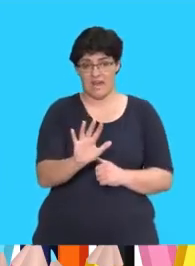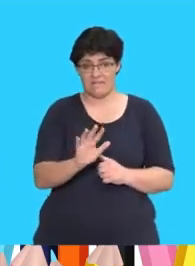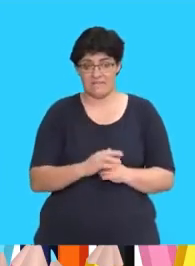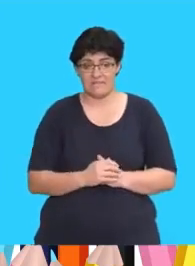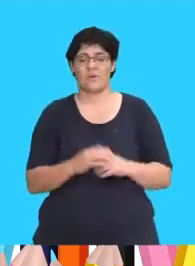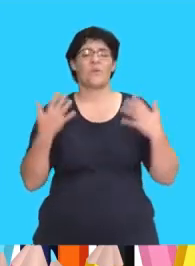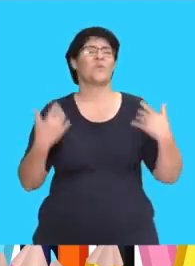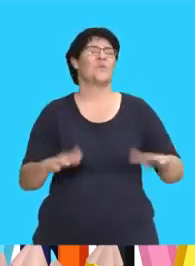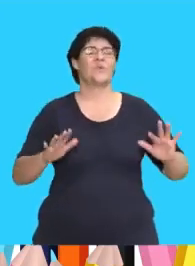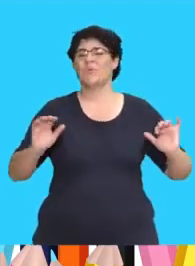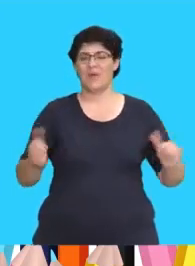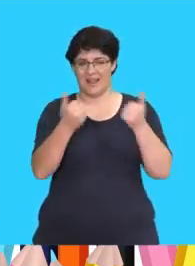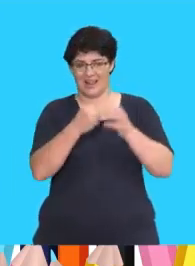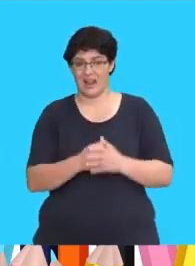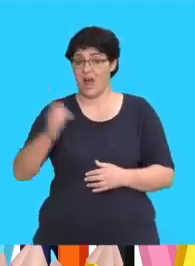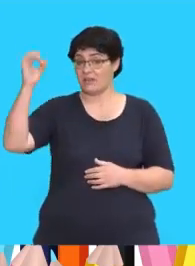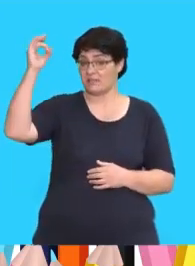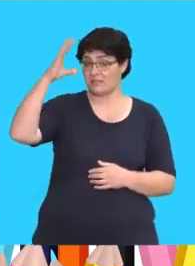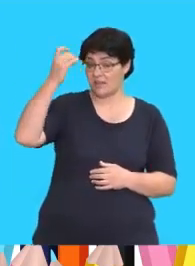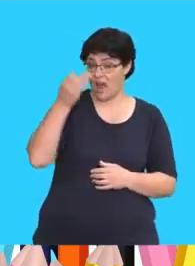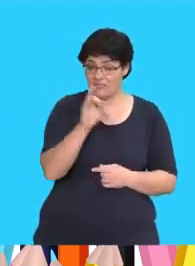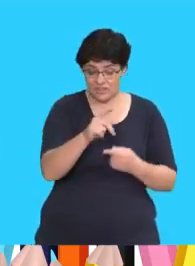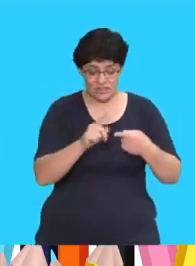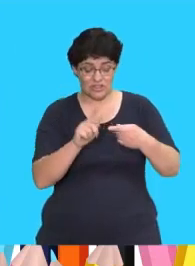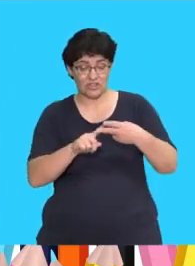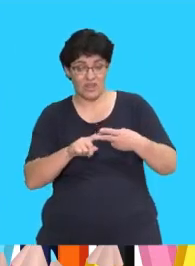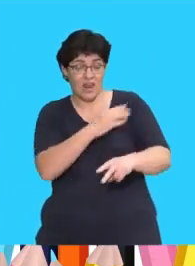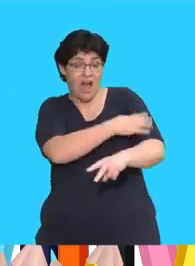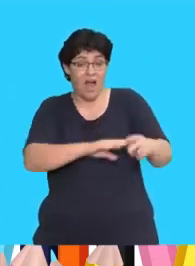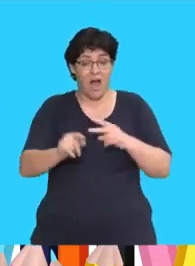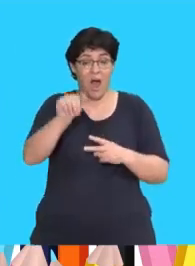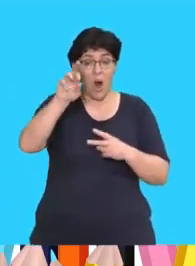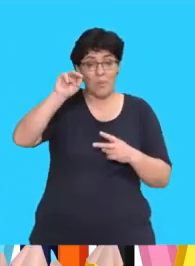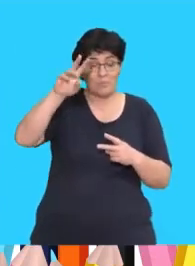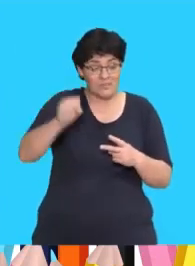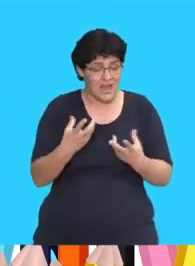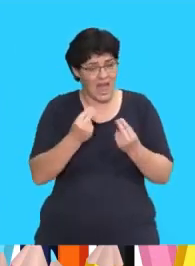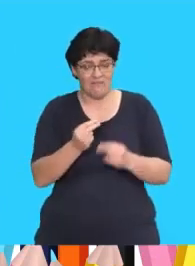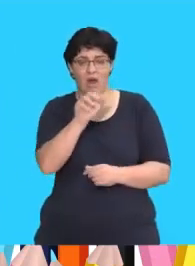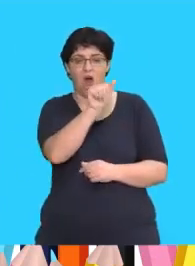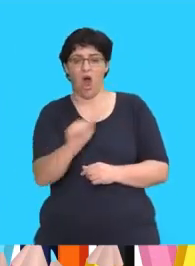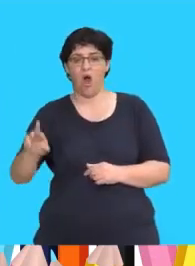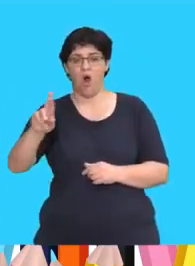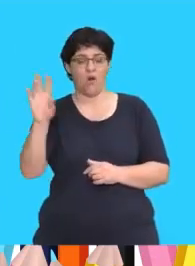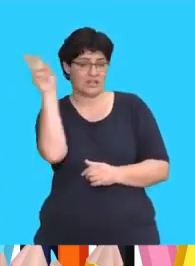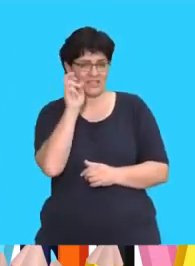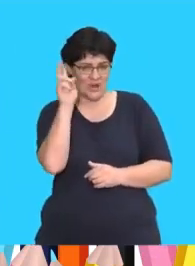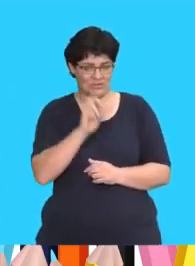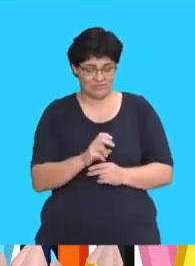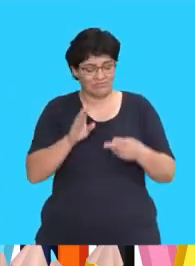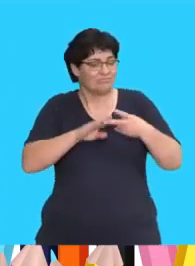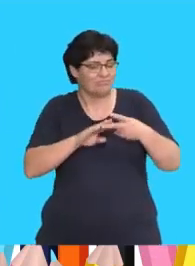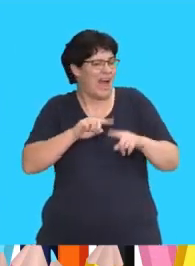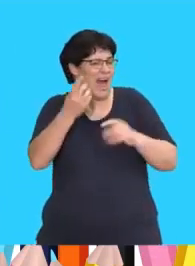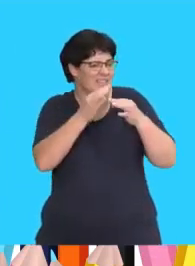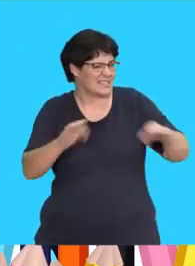Starfish and arms. Well done! Starfish and arms have the